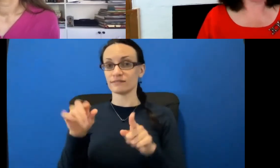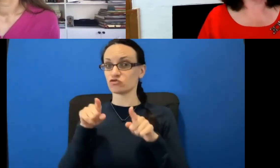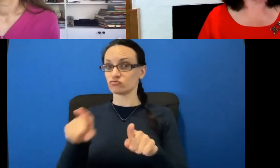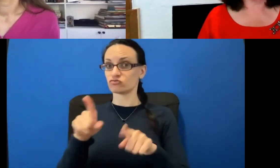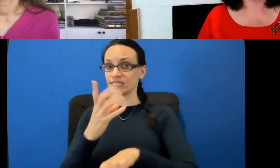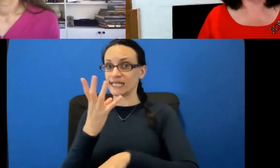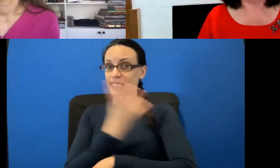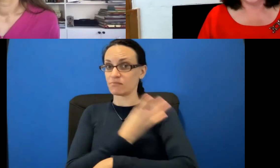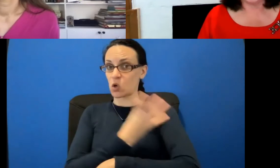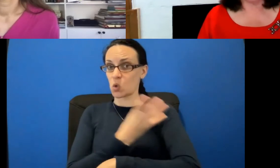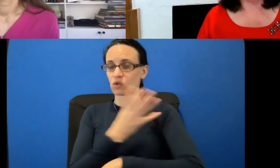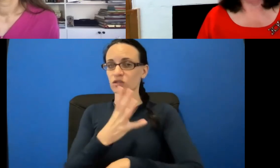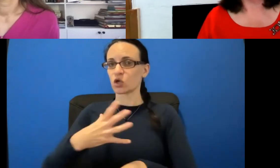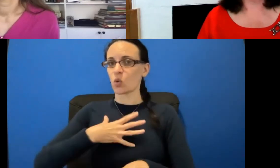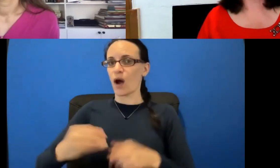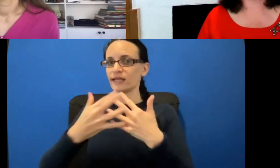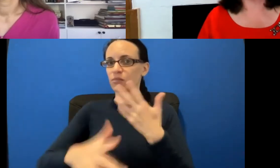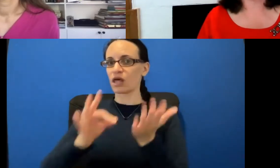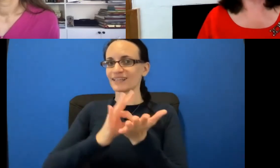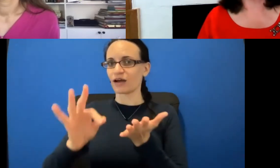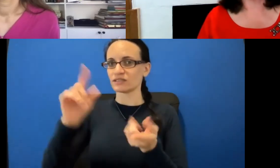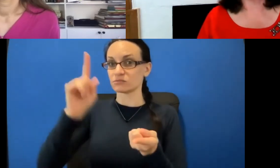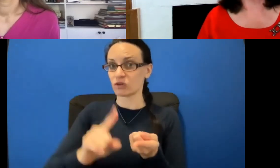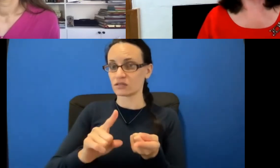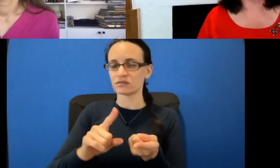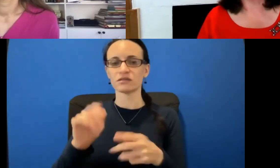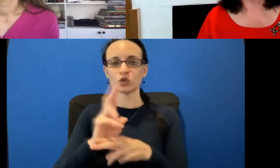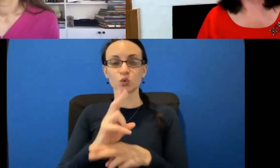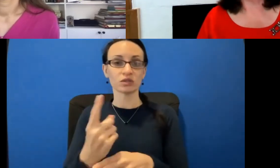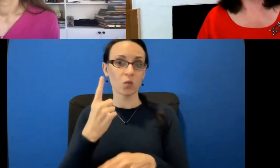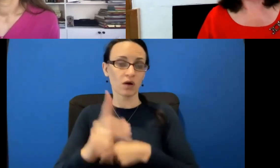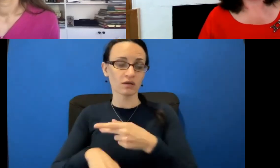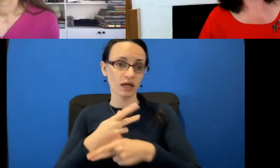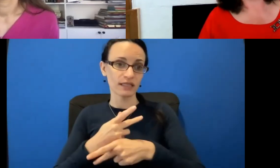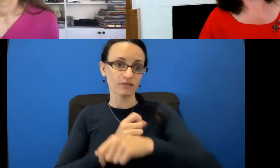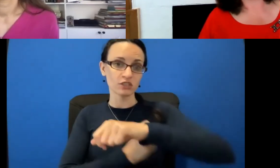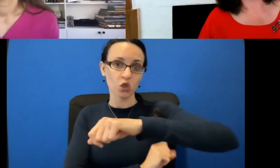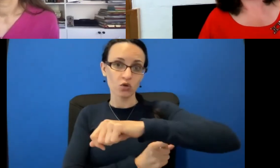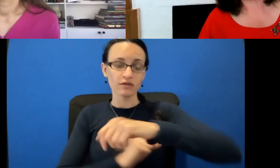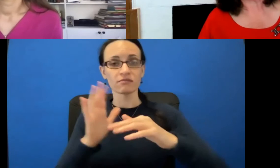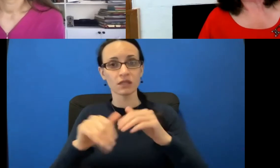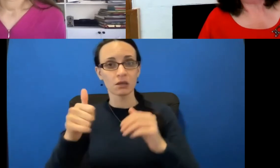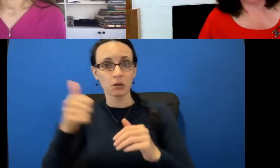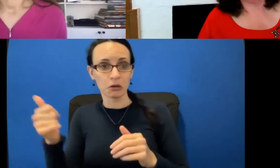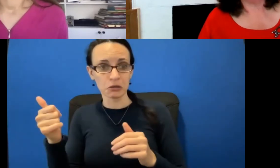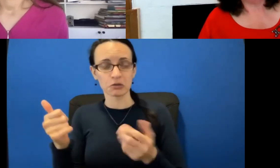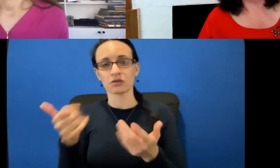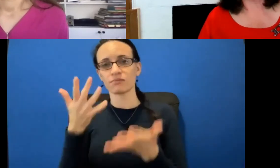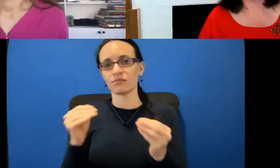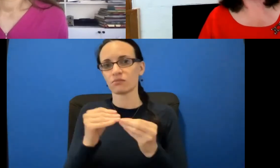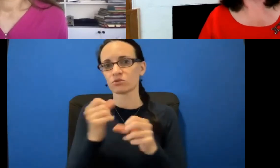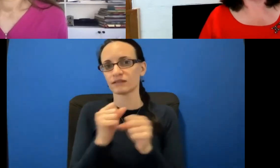white count is depressed, using one kind of deodorant as opposed to another may be safer